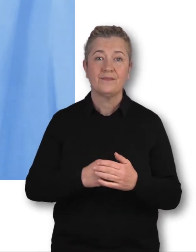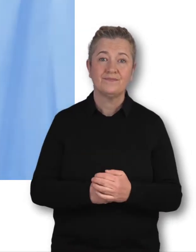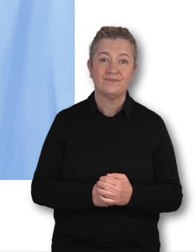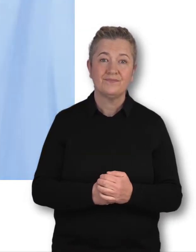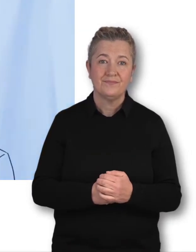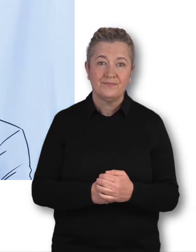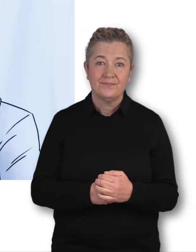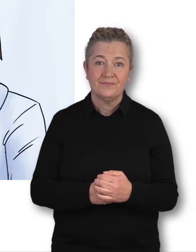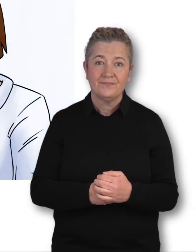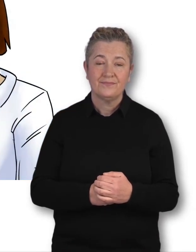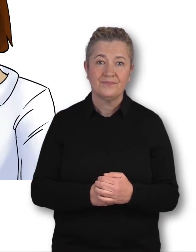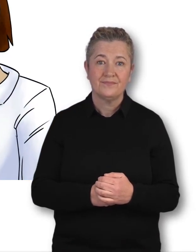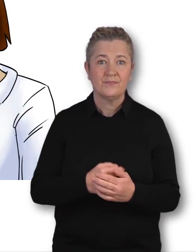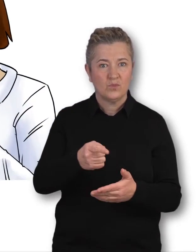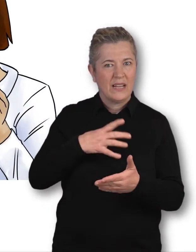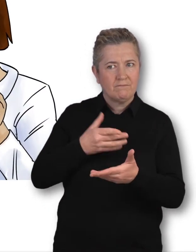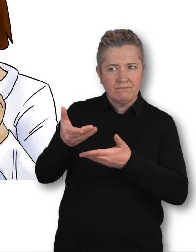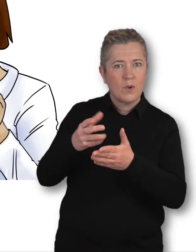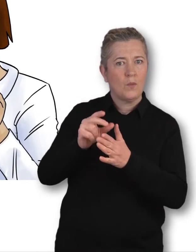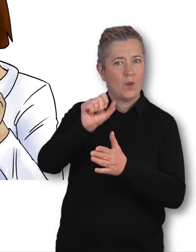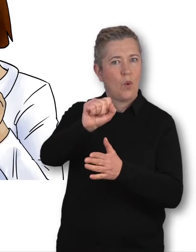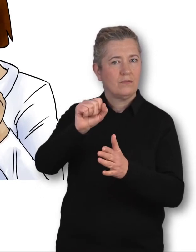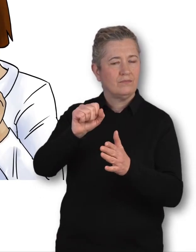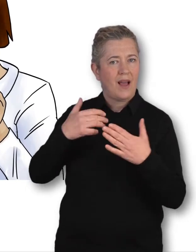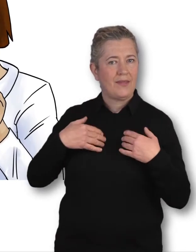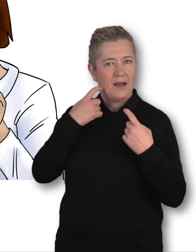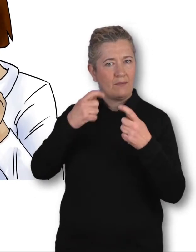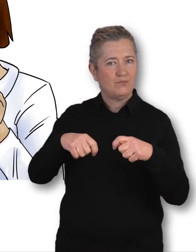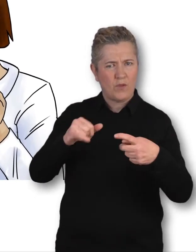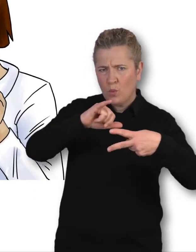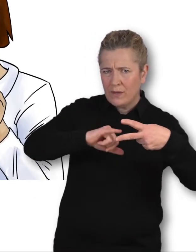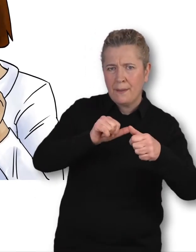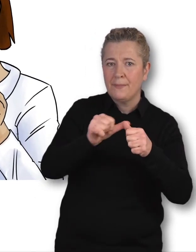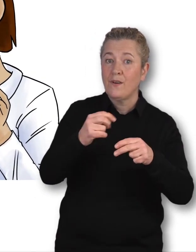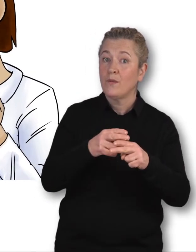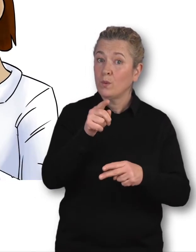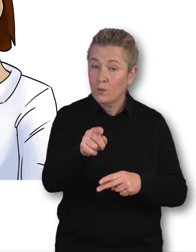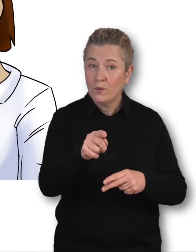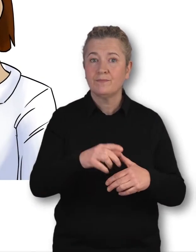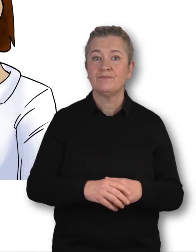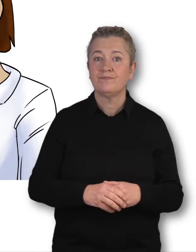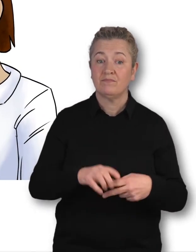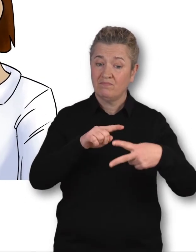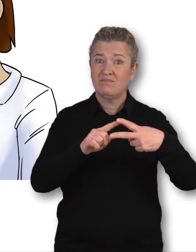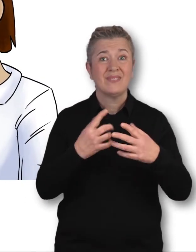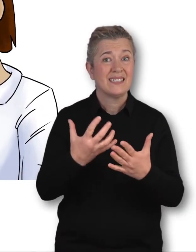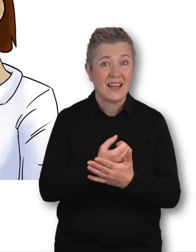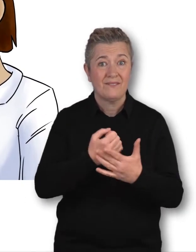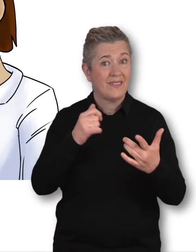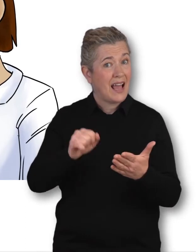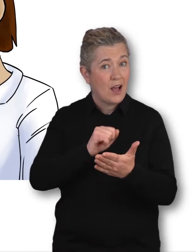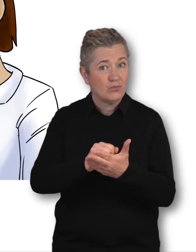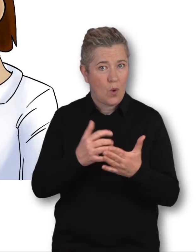Talk to your healthcare provider about which option is best for you. Both are a safe and accurate way to test